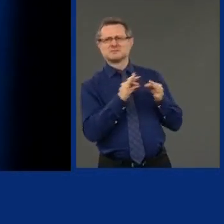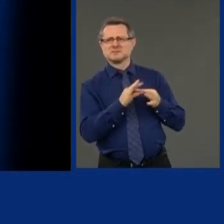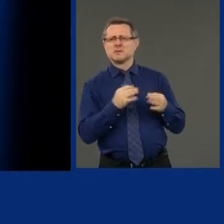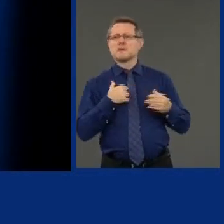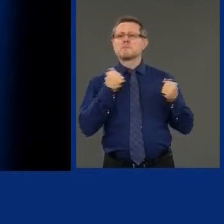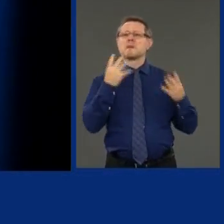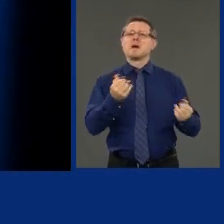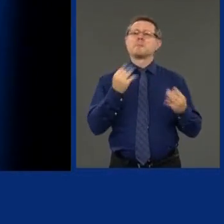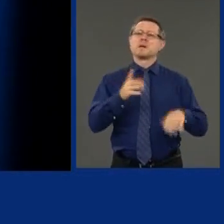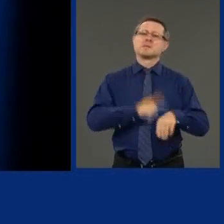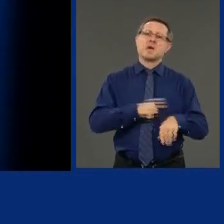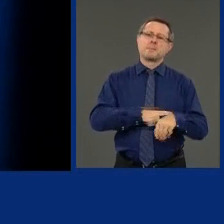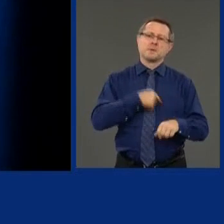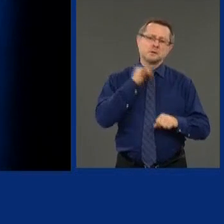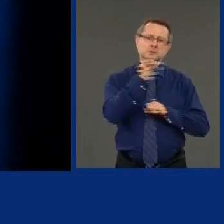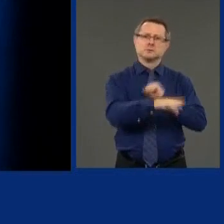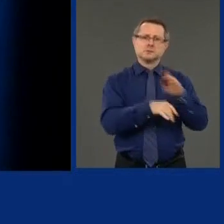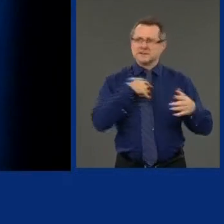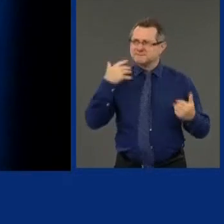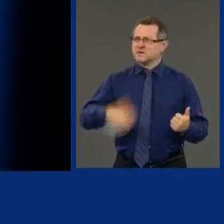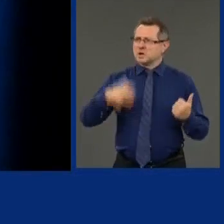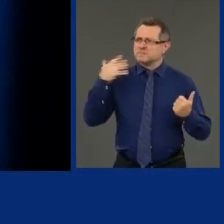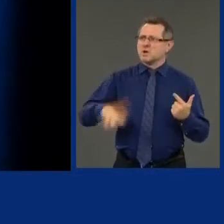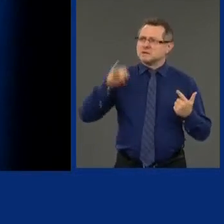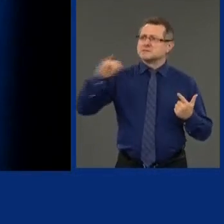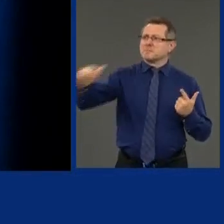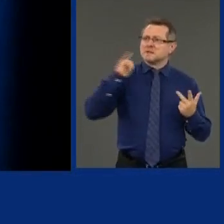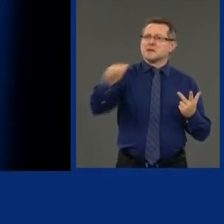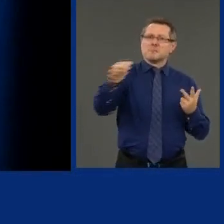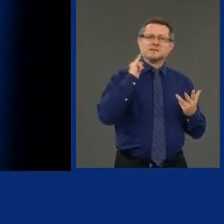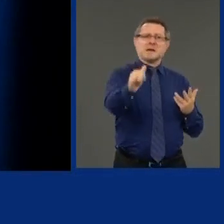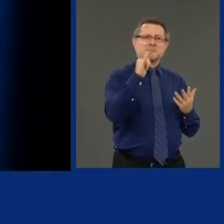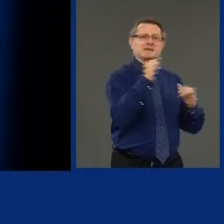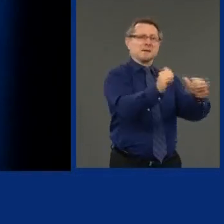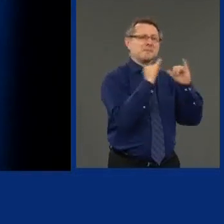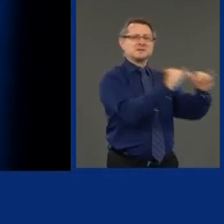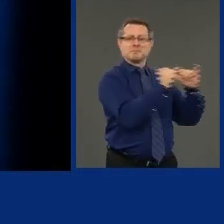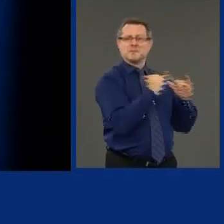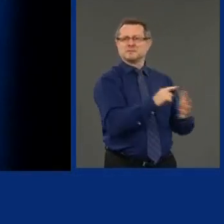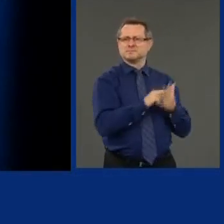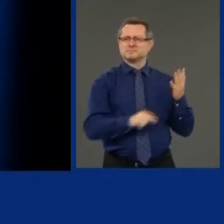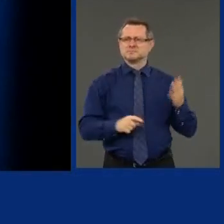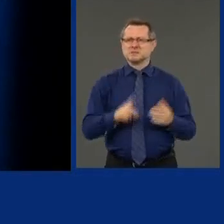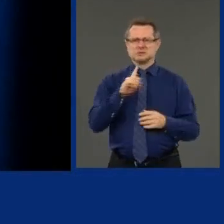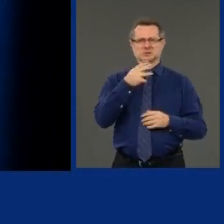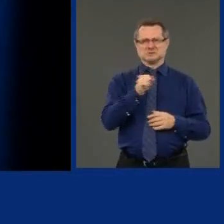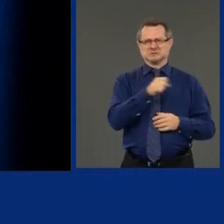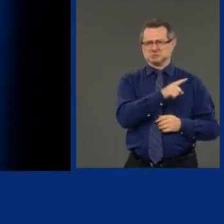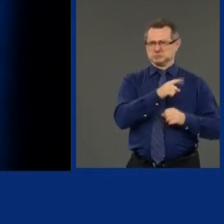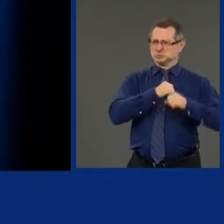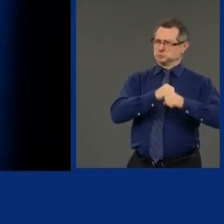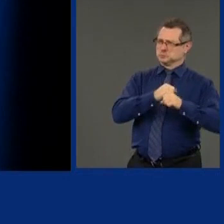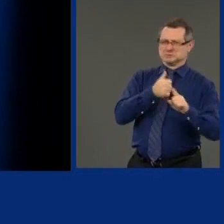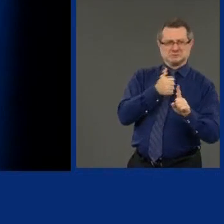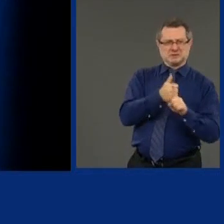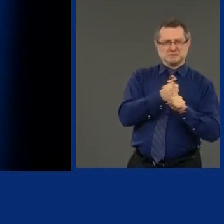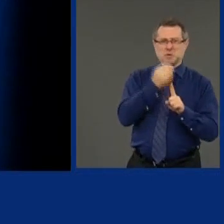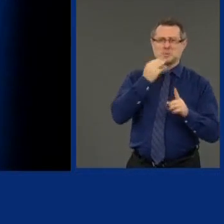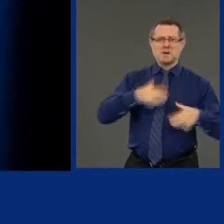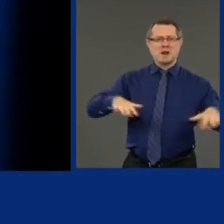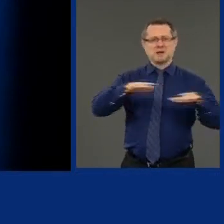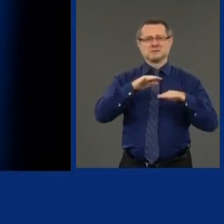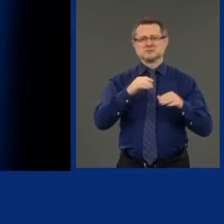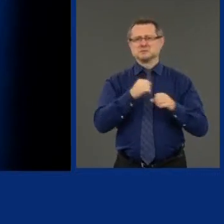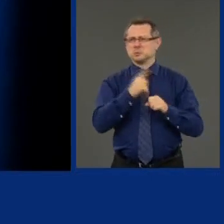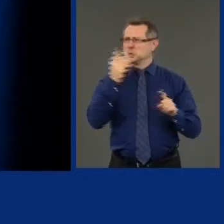there are other states that have green light laws? You are the Department of Homeland Security. Is it plausible that you didn't know what